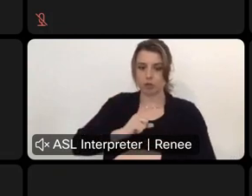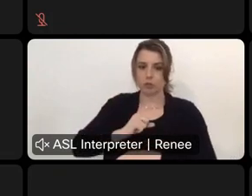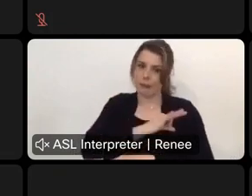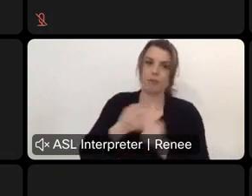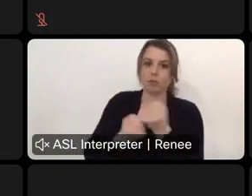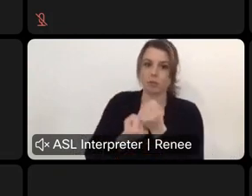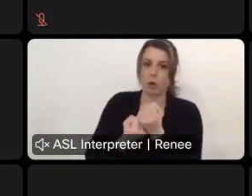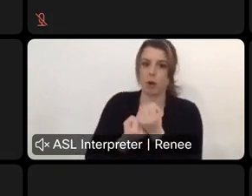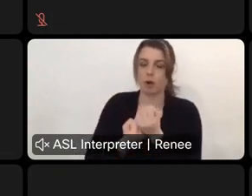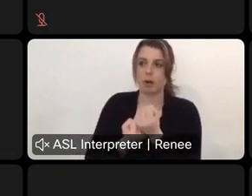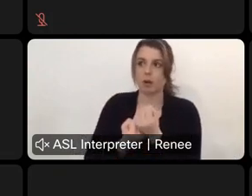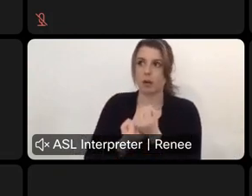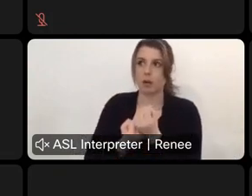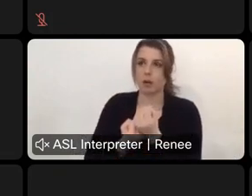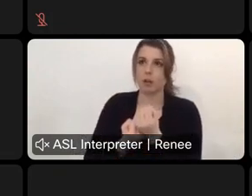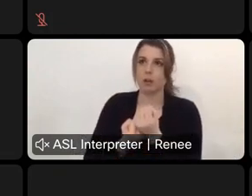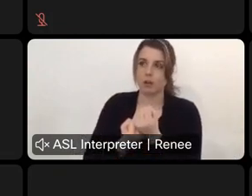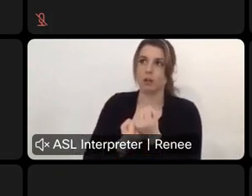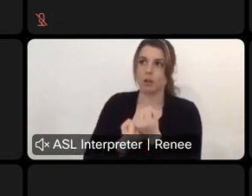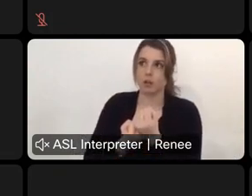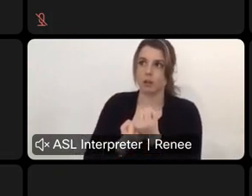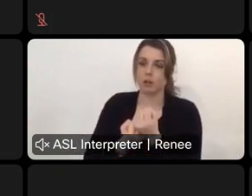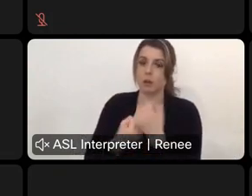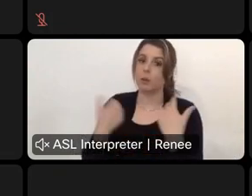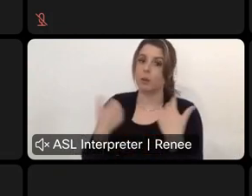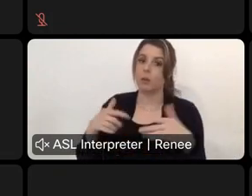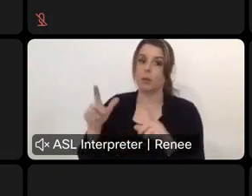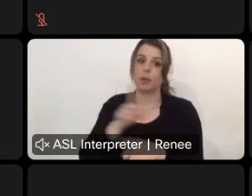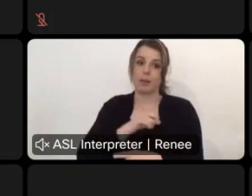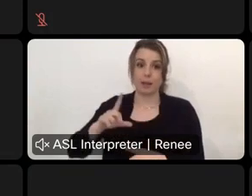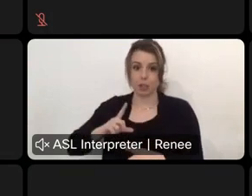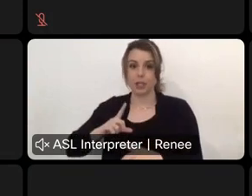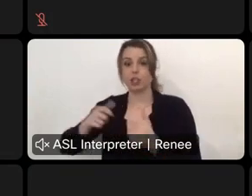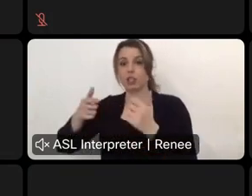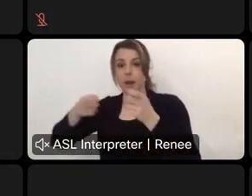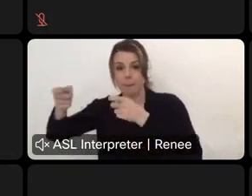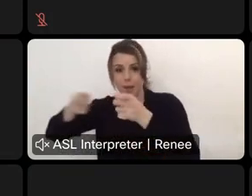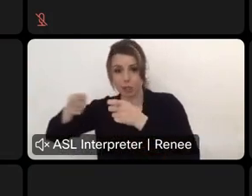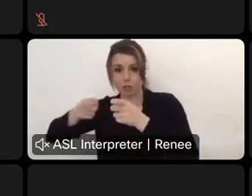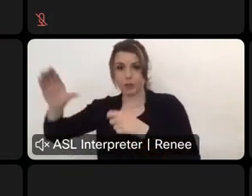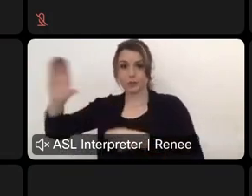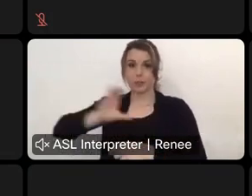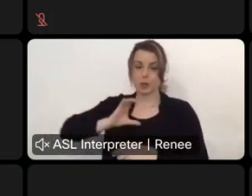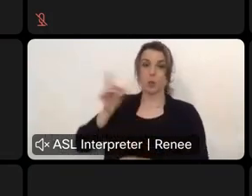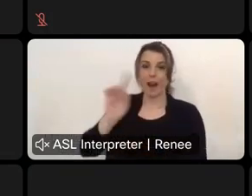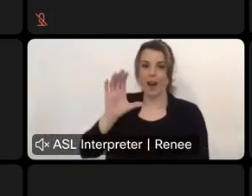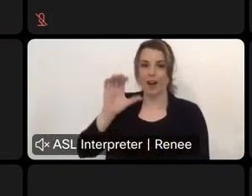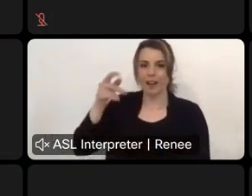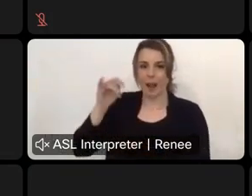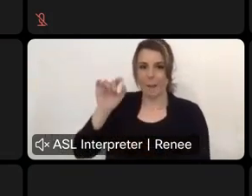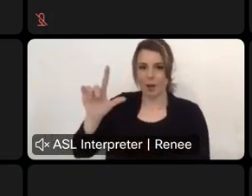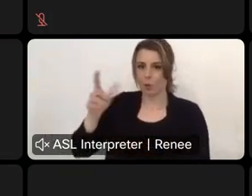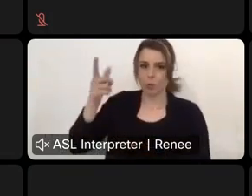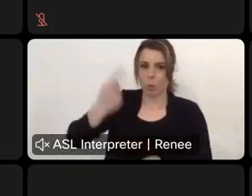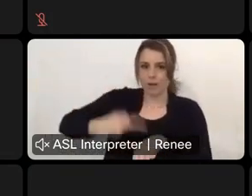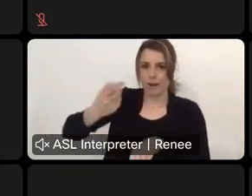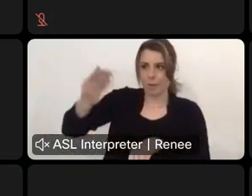and, uh, where we did get a tremendous support from the legislature and the administration was in capital funding 1 time money that has to go